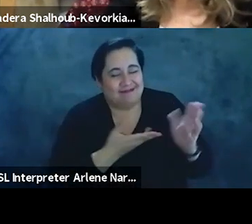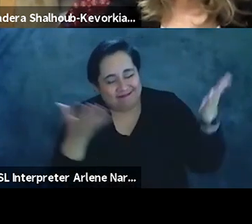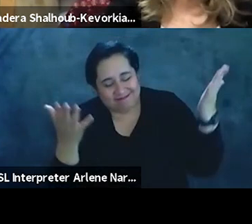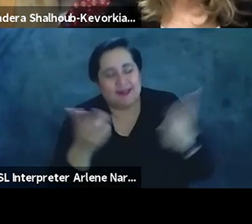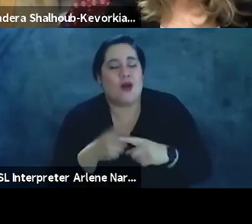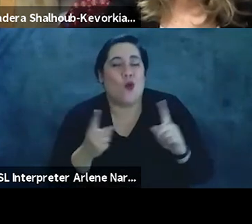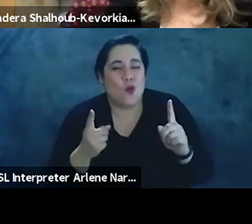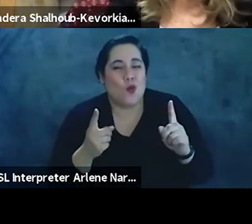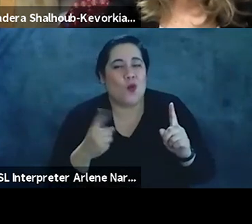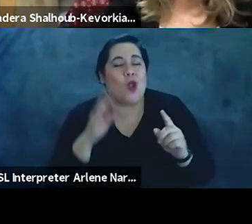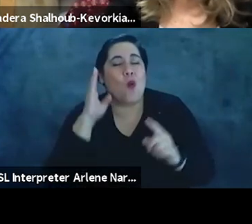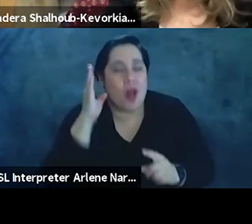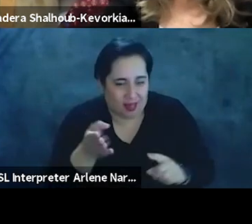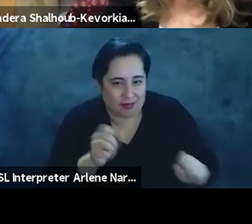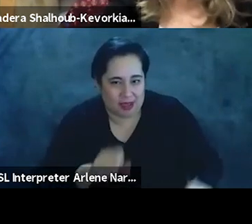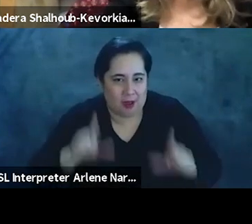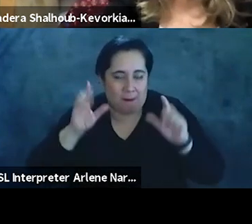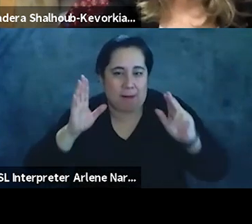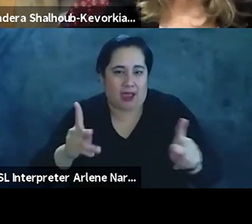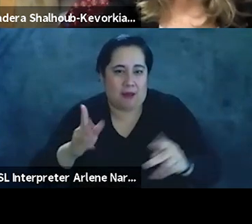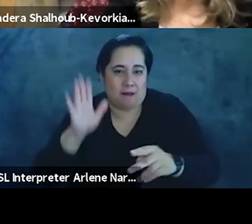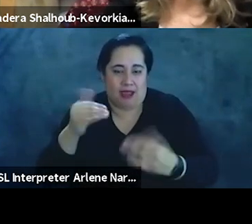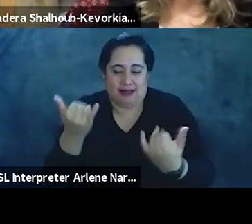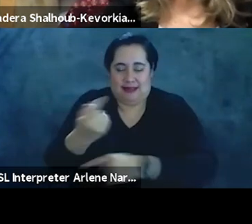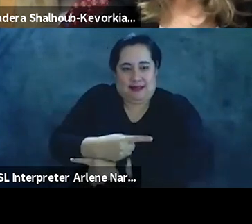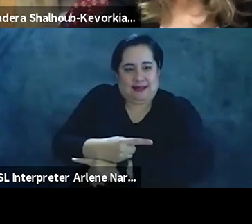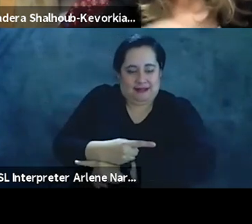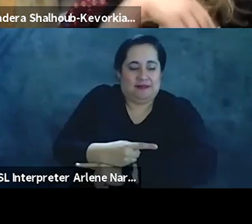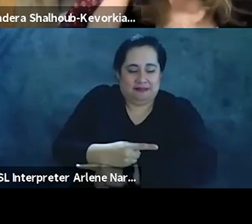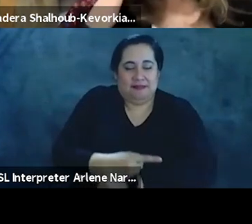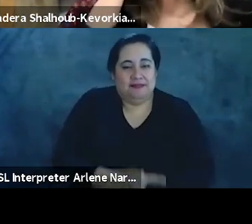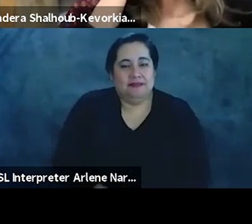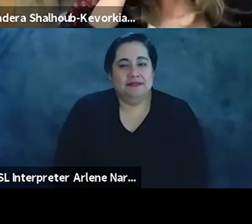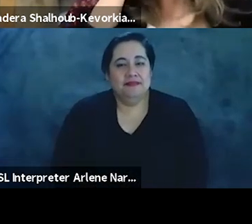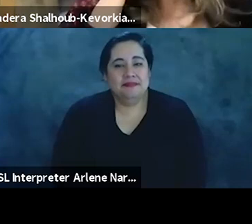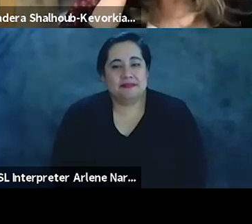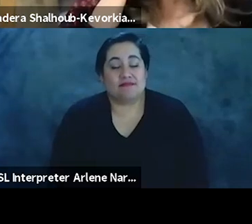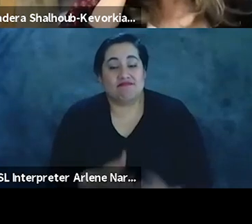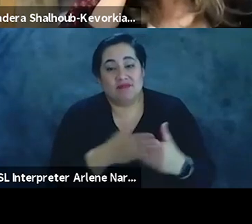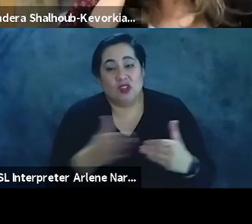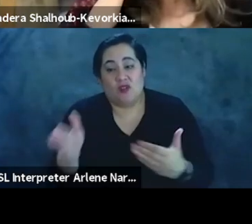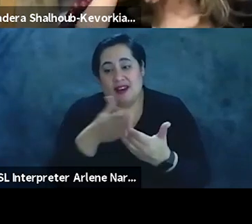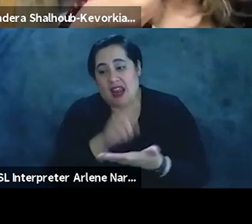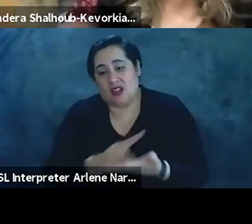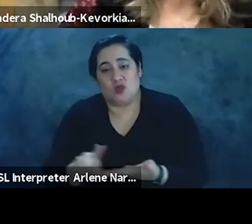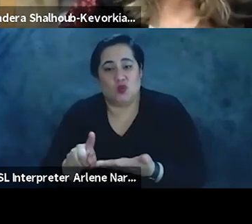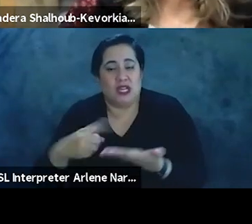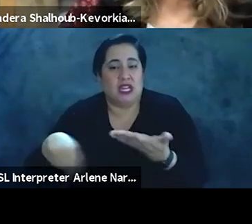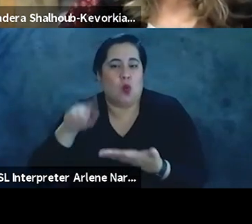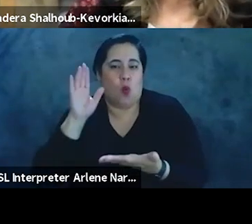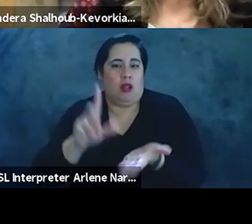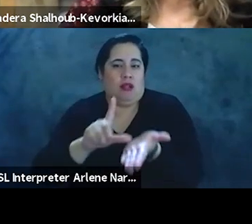we we we will be up before the end of the day and uh uh uh over the next week we will be uh